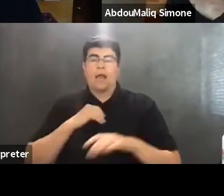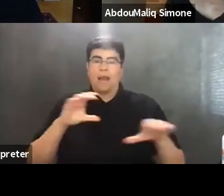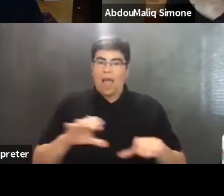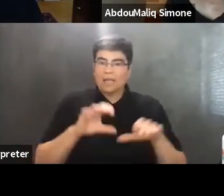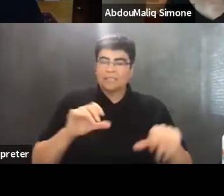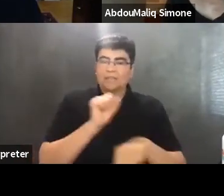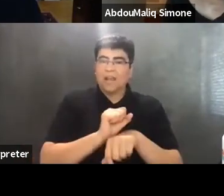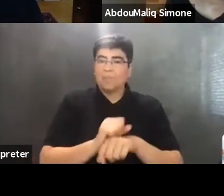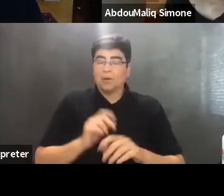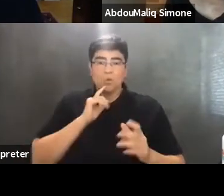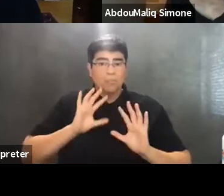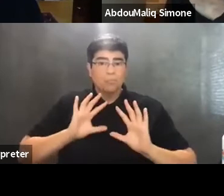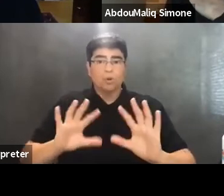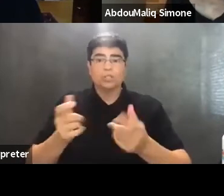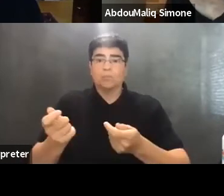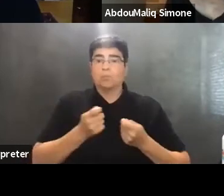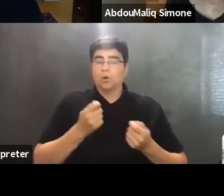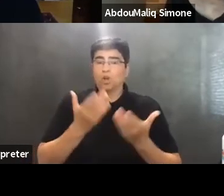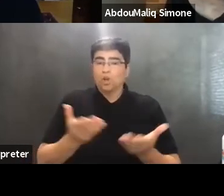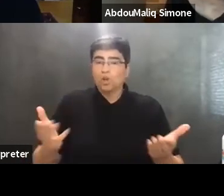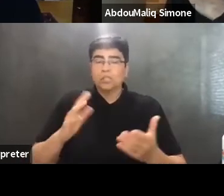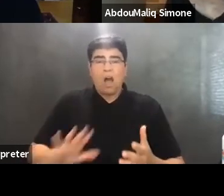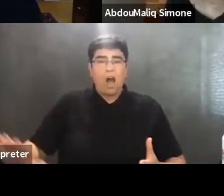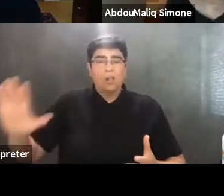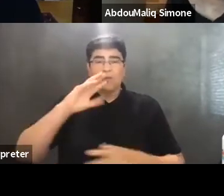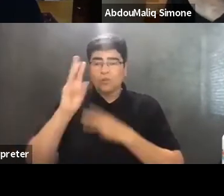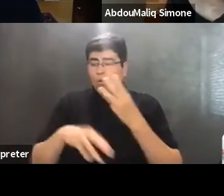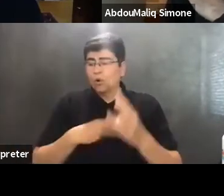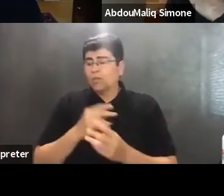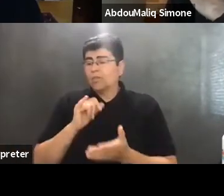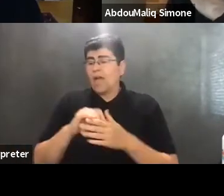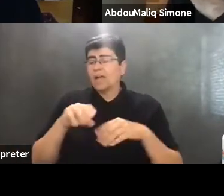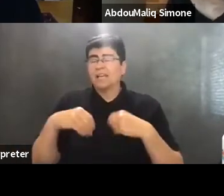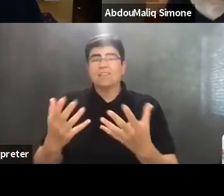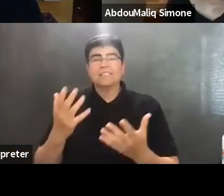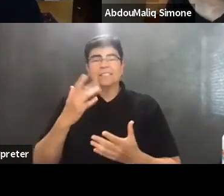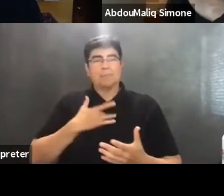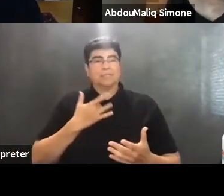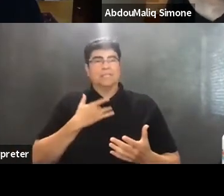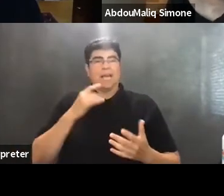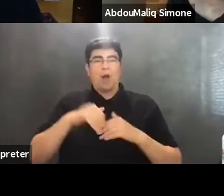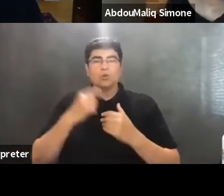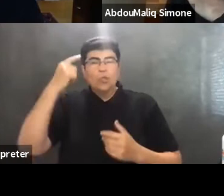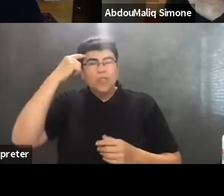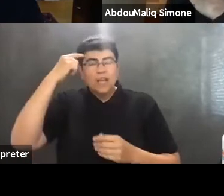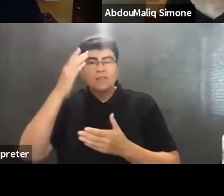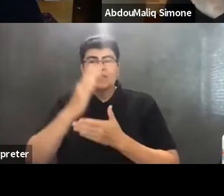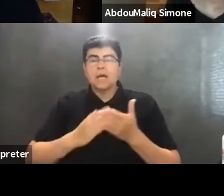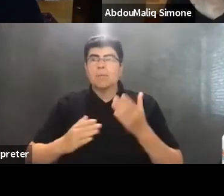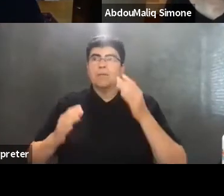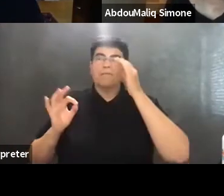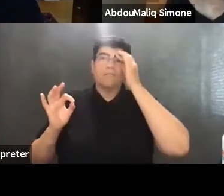all over the world. And this gives us, again, some sense of how maybe to think of some of the